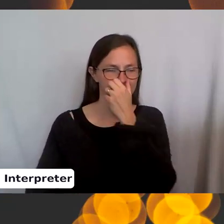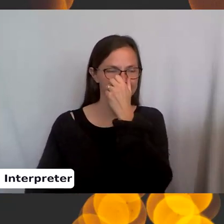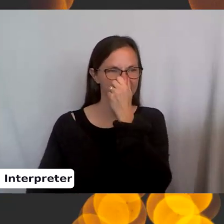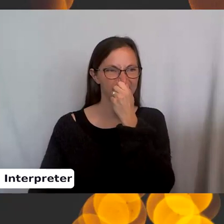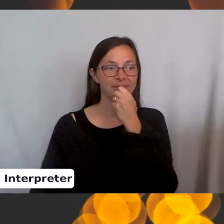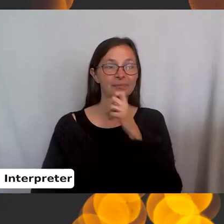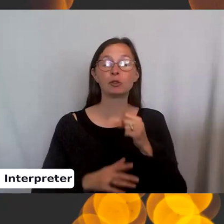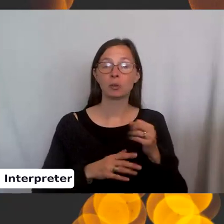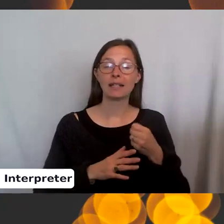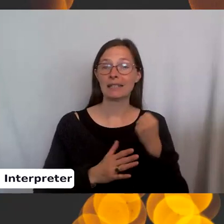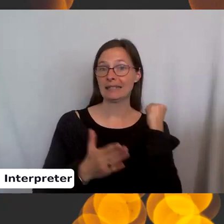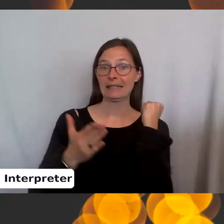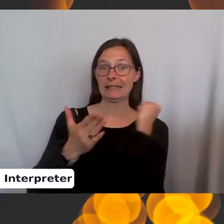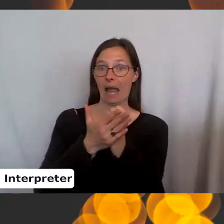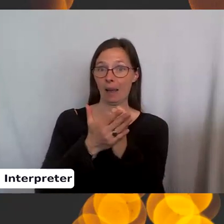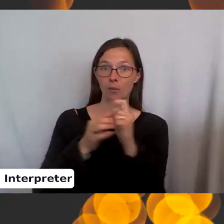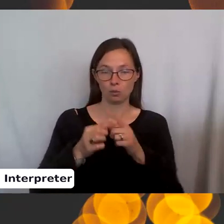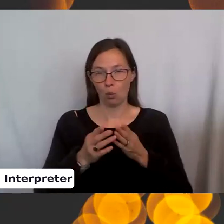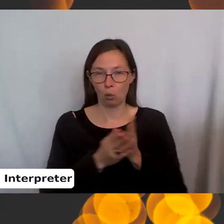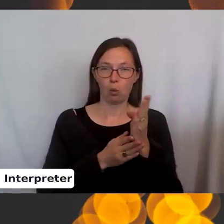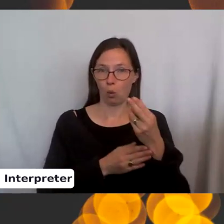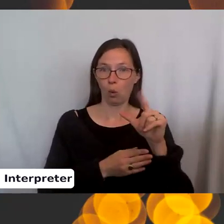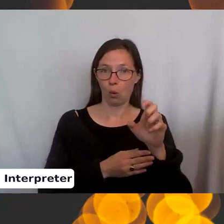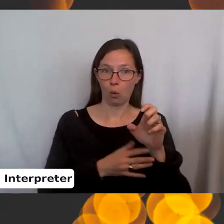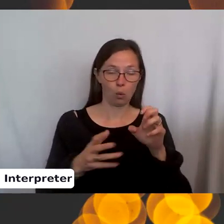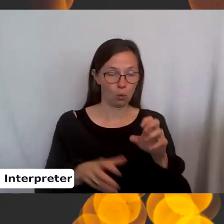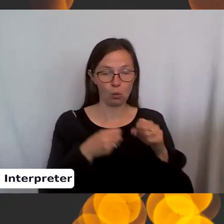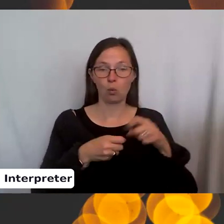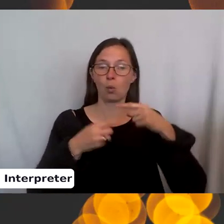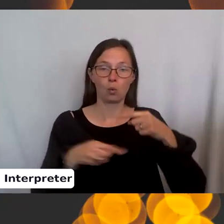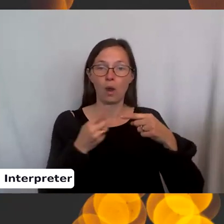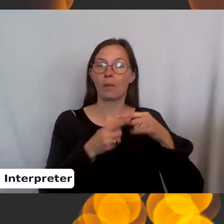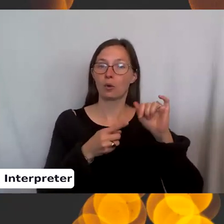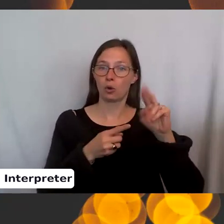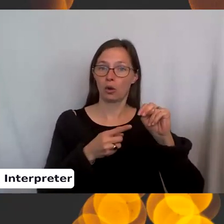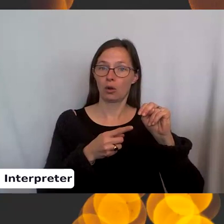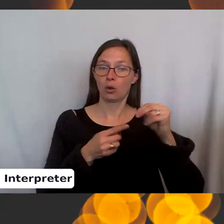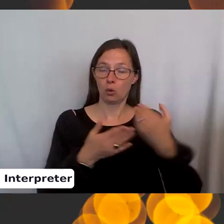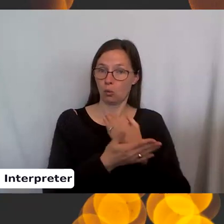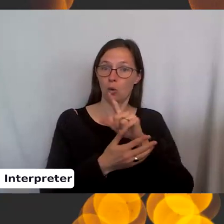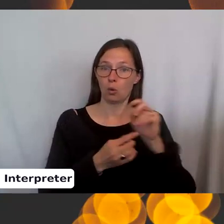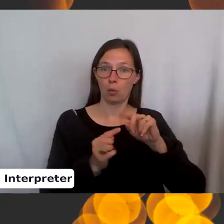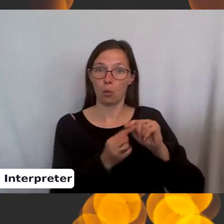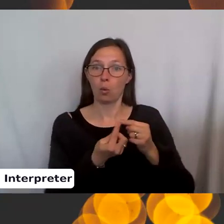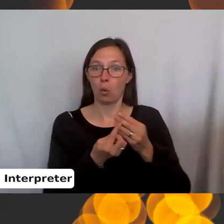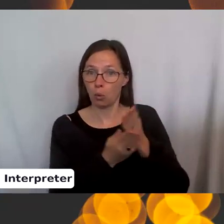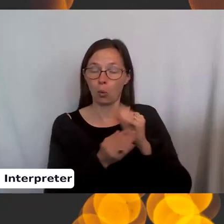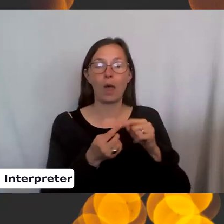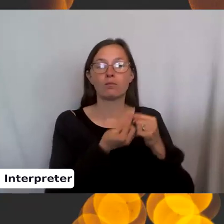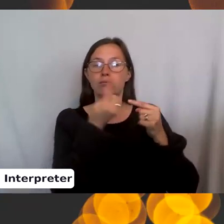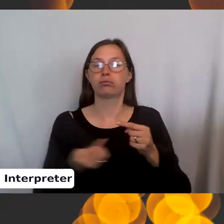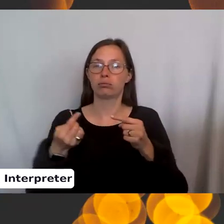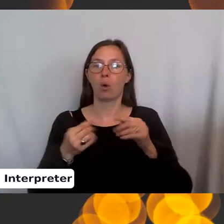So stabbing to go through the hole, grab the yarn, pull the new loop through and just pull the whole thing off.